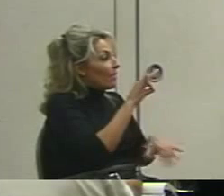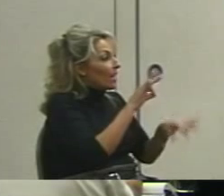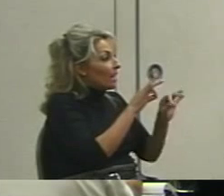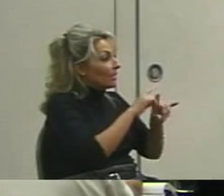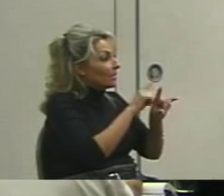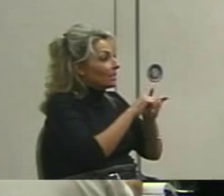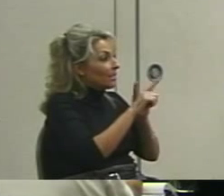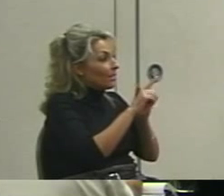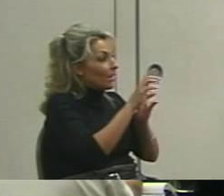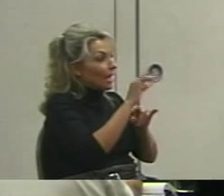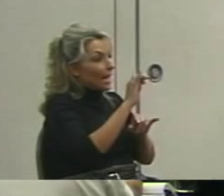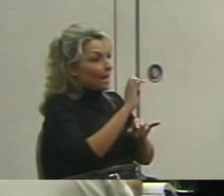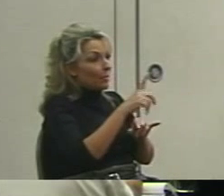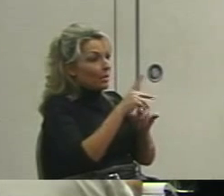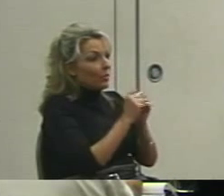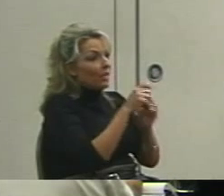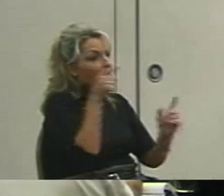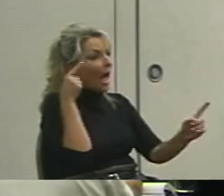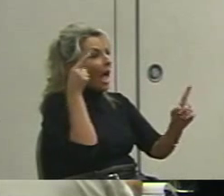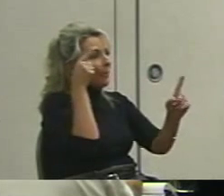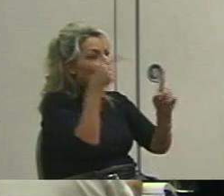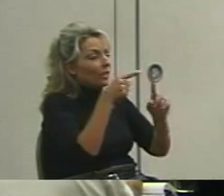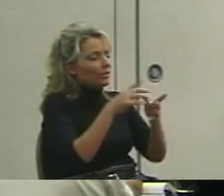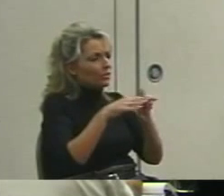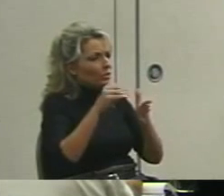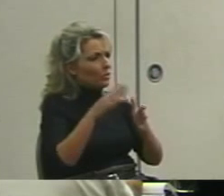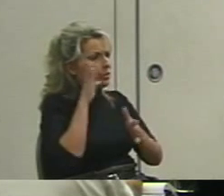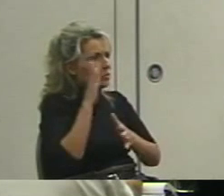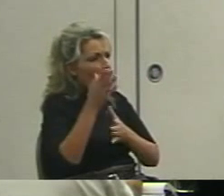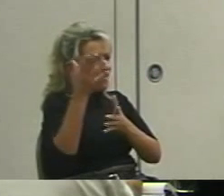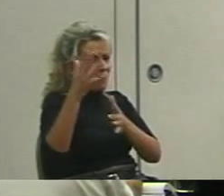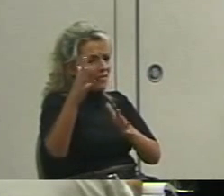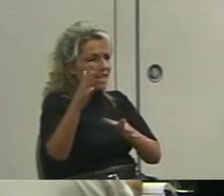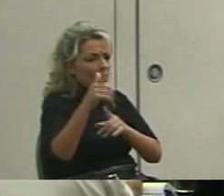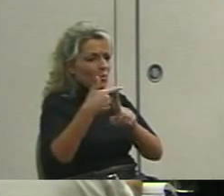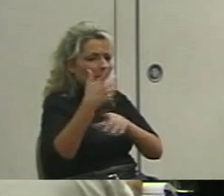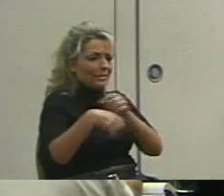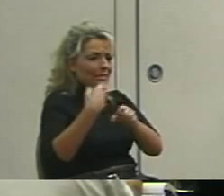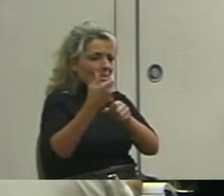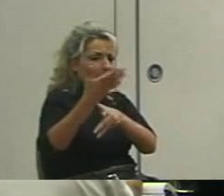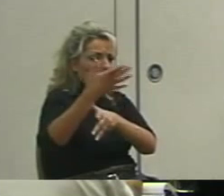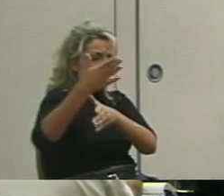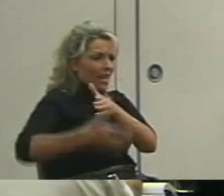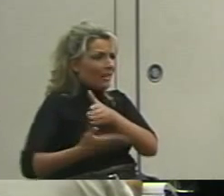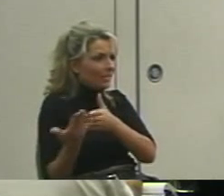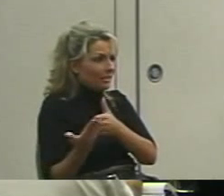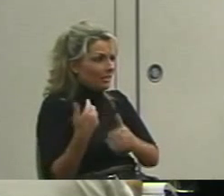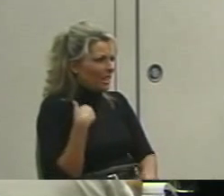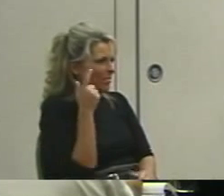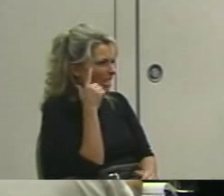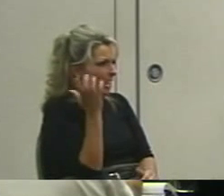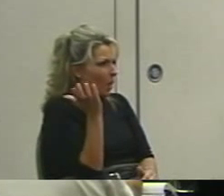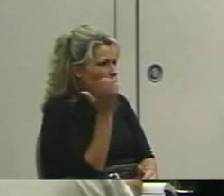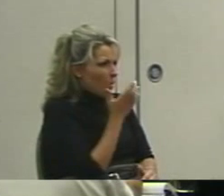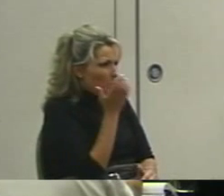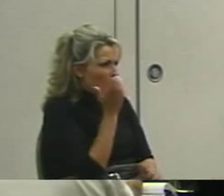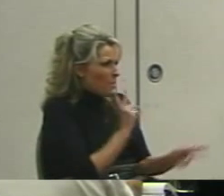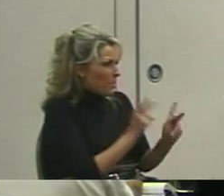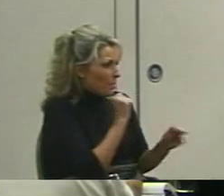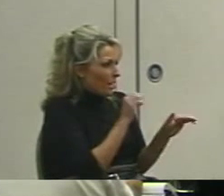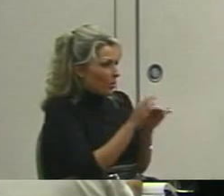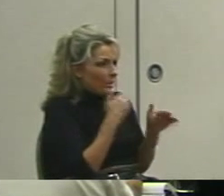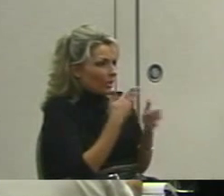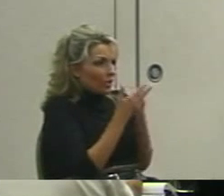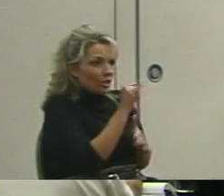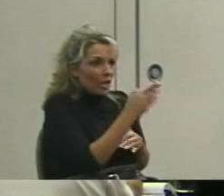IEPs with the objectives student will be better by end of year. I'm thinking wow people aren't doing